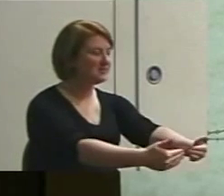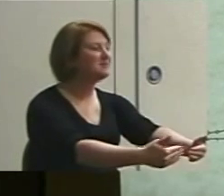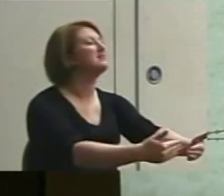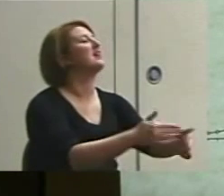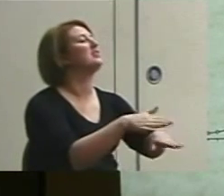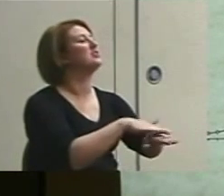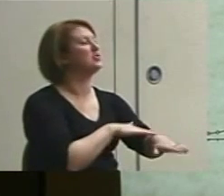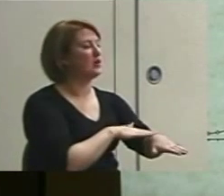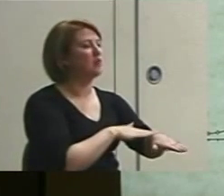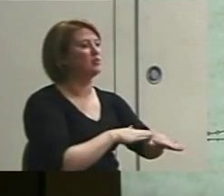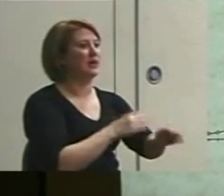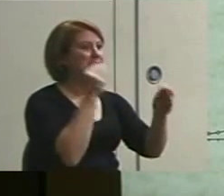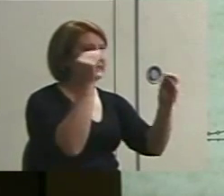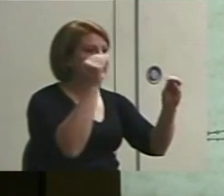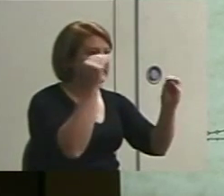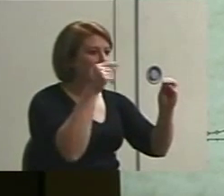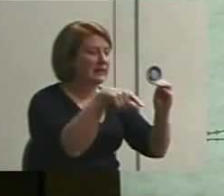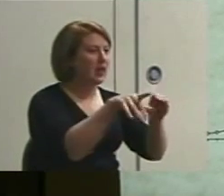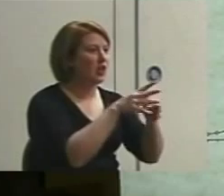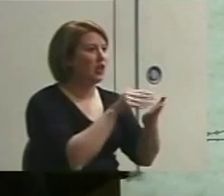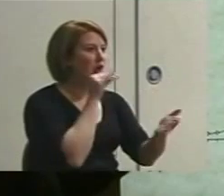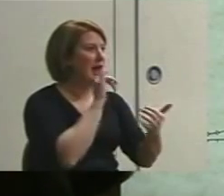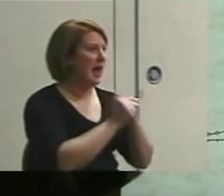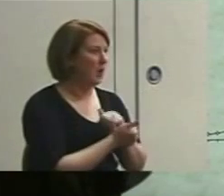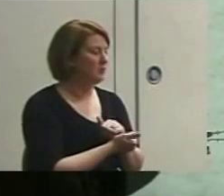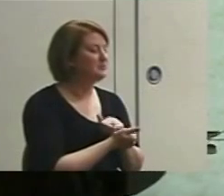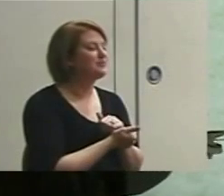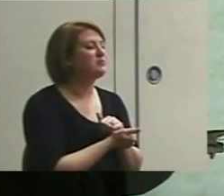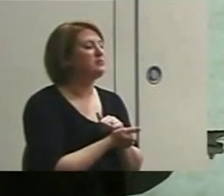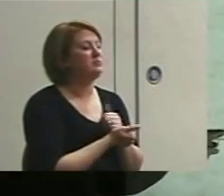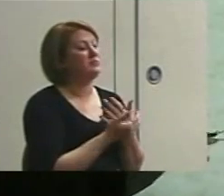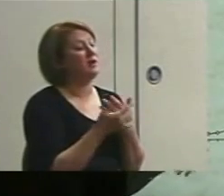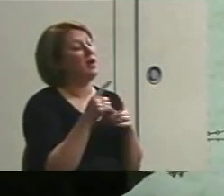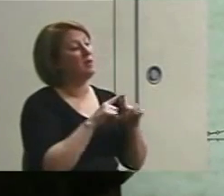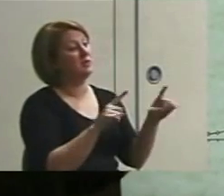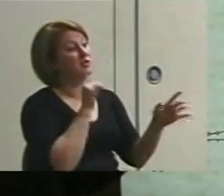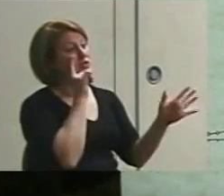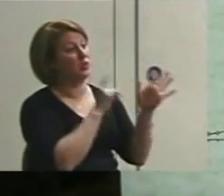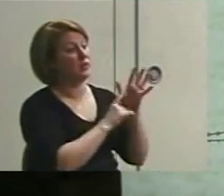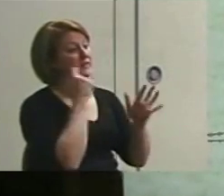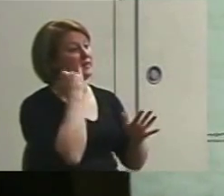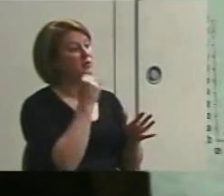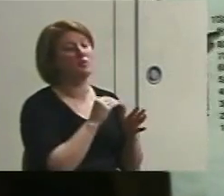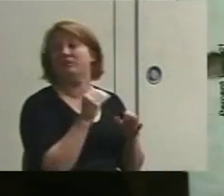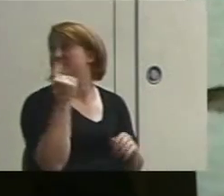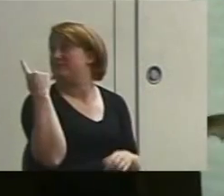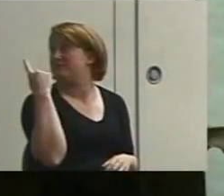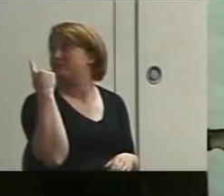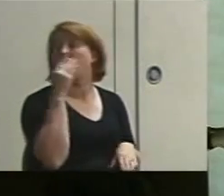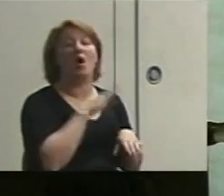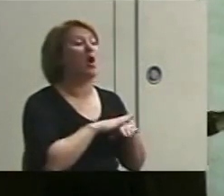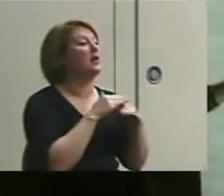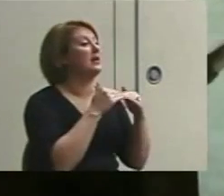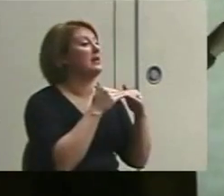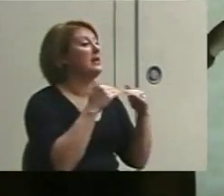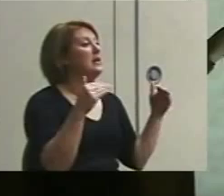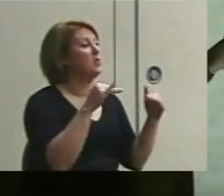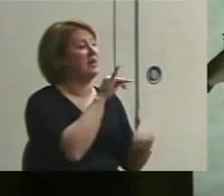to learn how to do it. However, what you do notice if you were to plot this on an equal